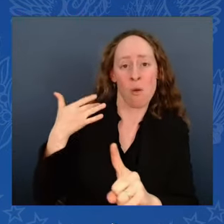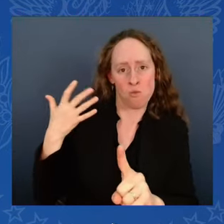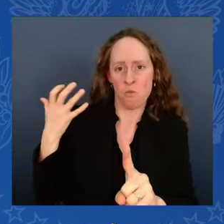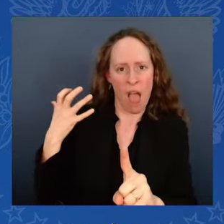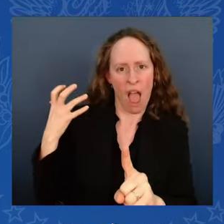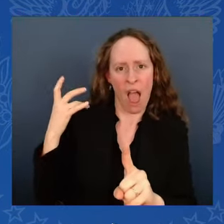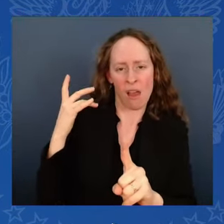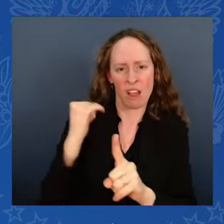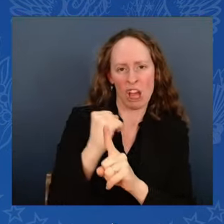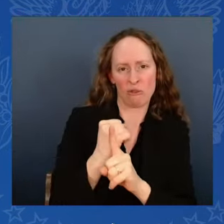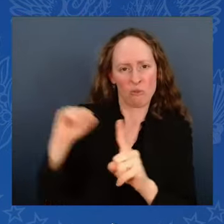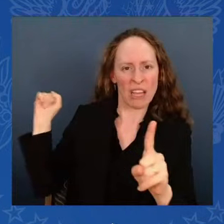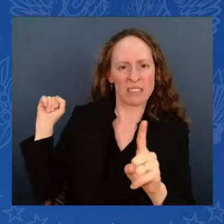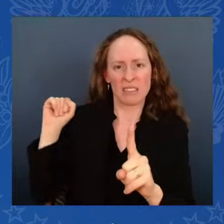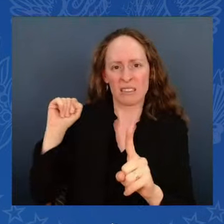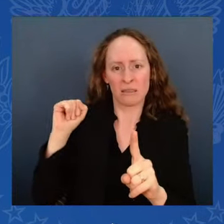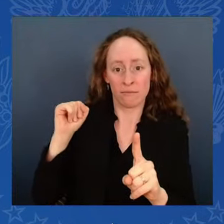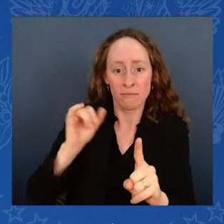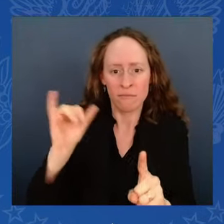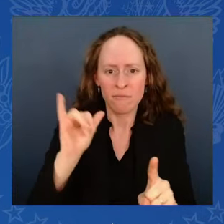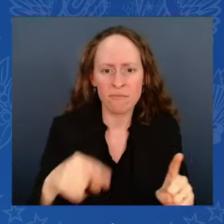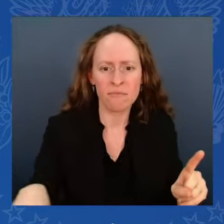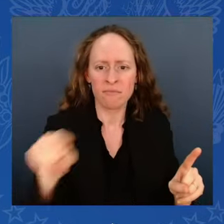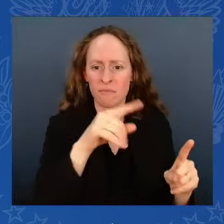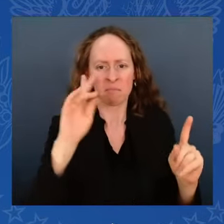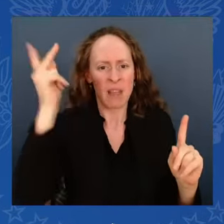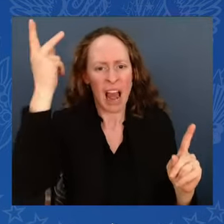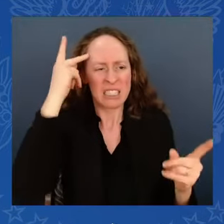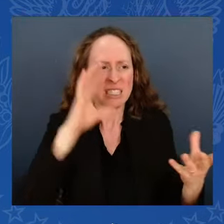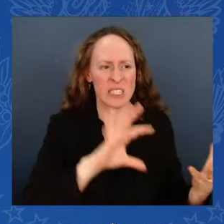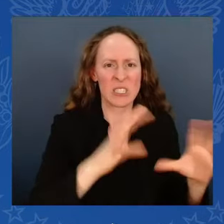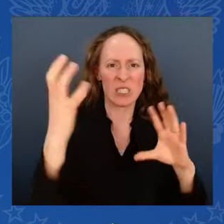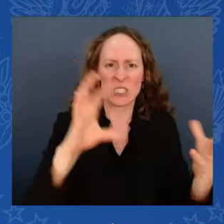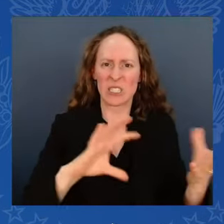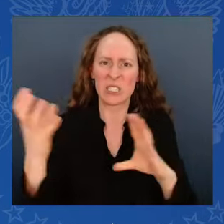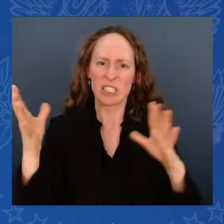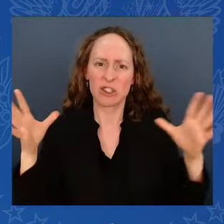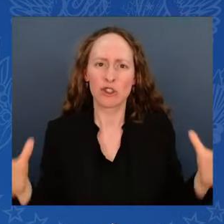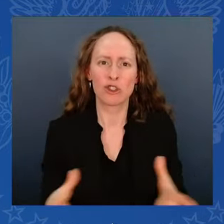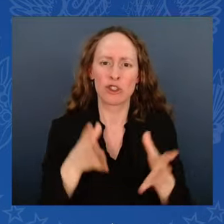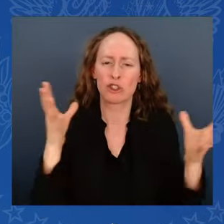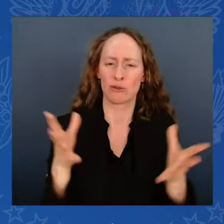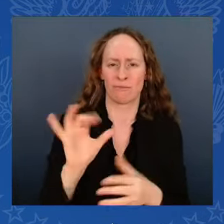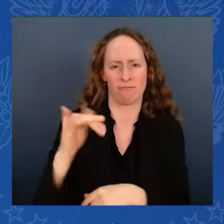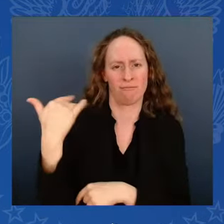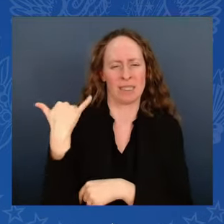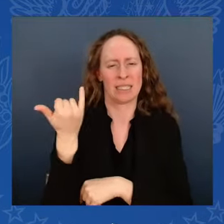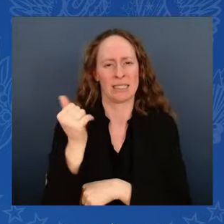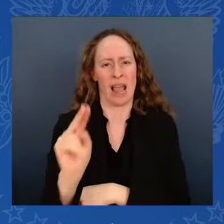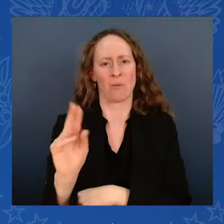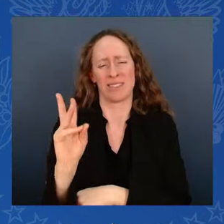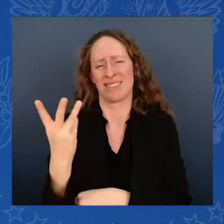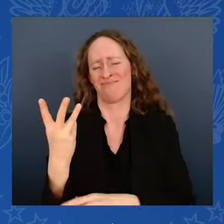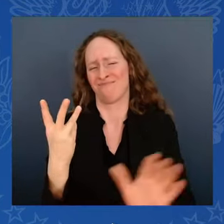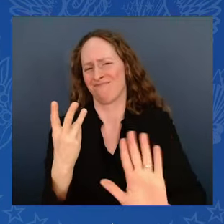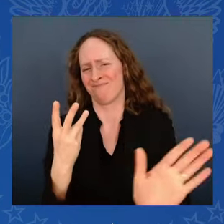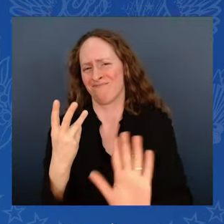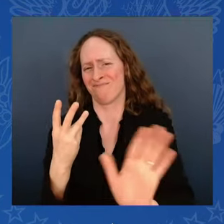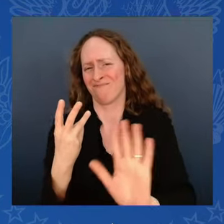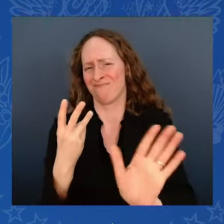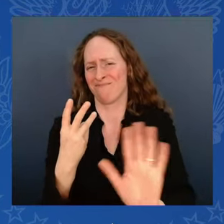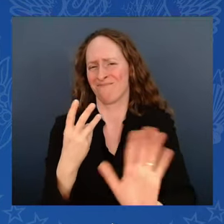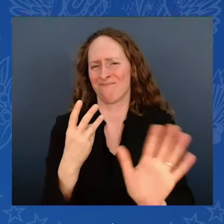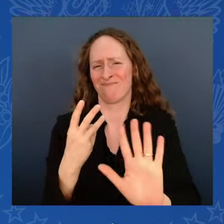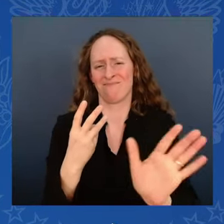determined to erase the progress we've made. But together we are determined to make history, not